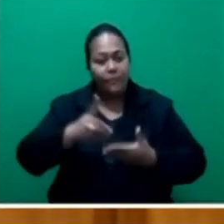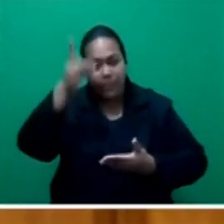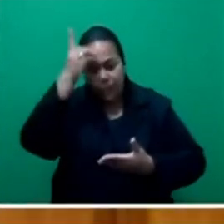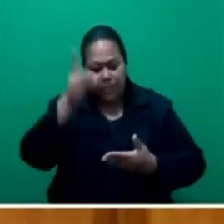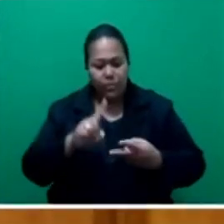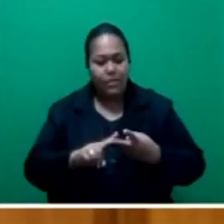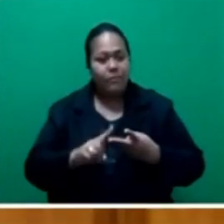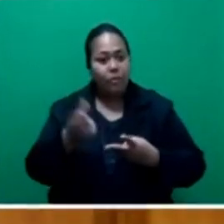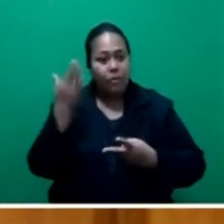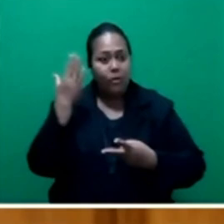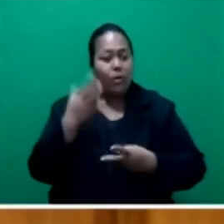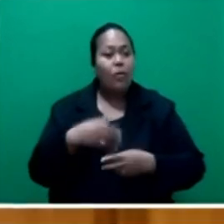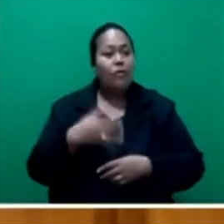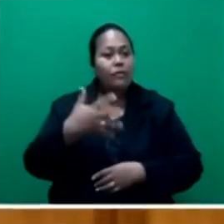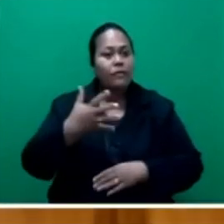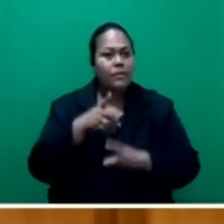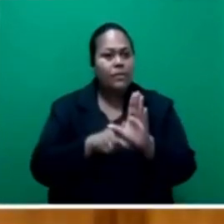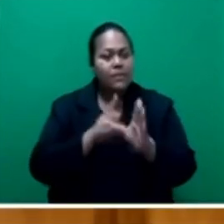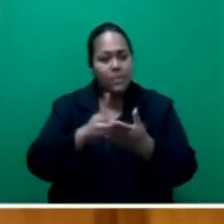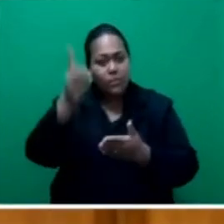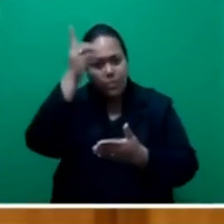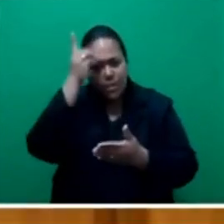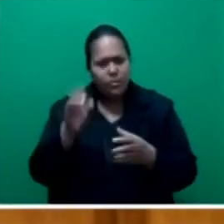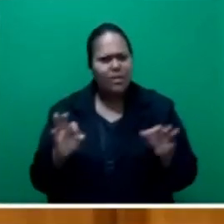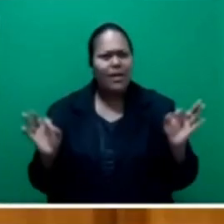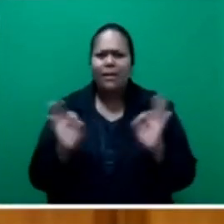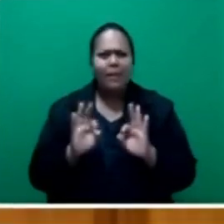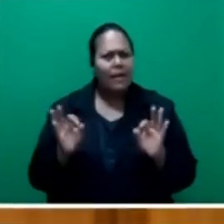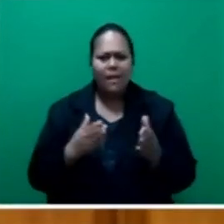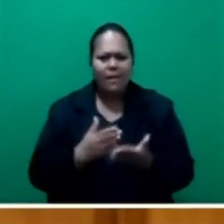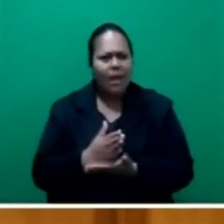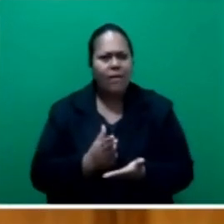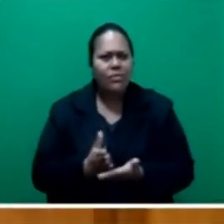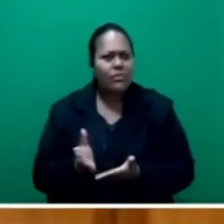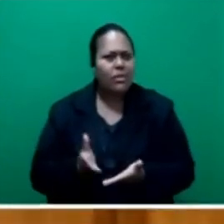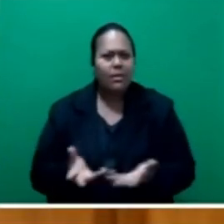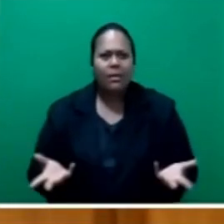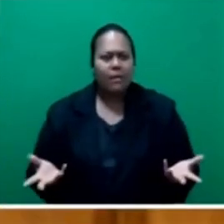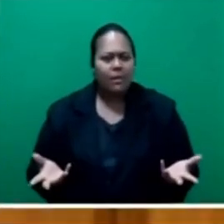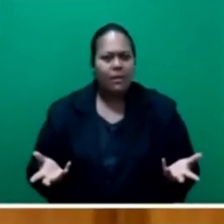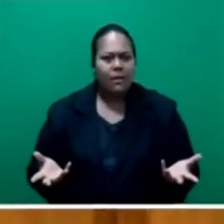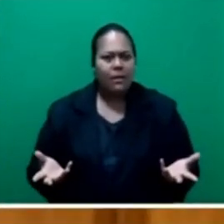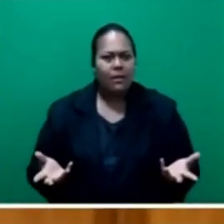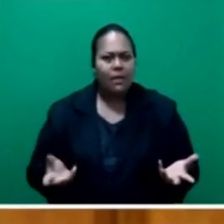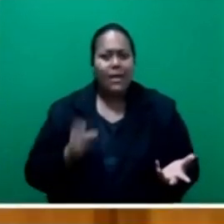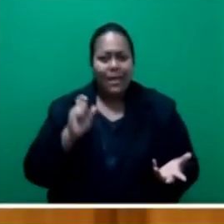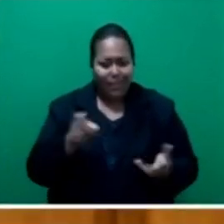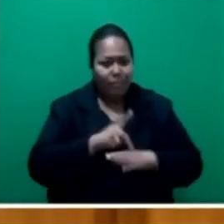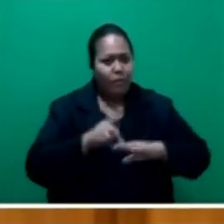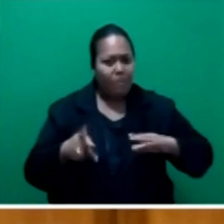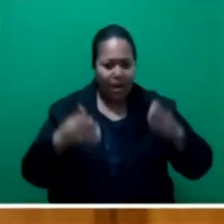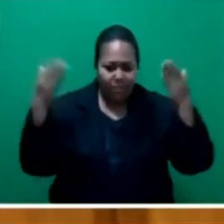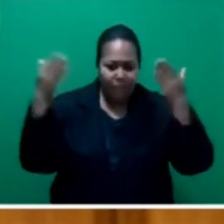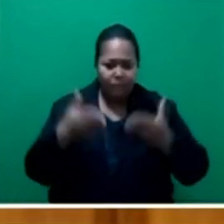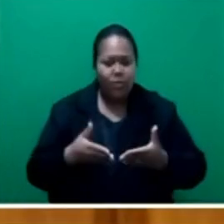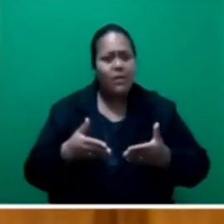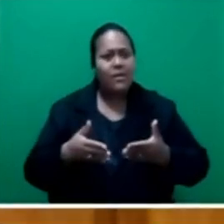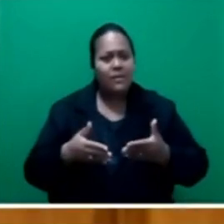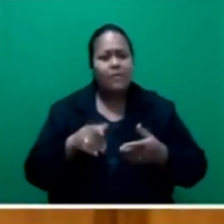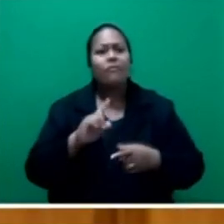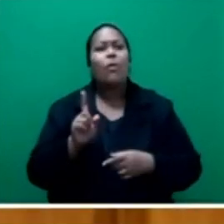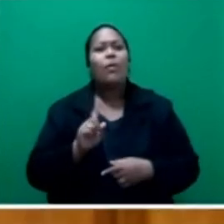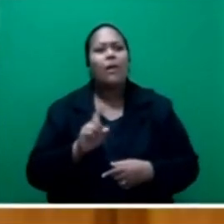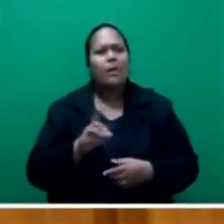15 years, education has had no sense of direction. Had the cabinet paid attention to the Minister for Education in